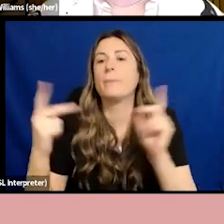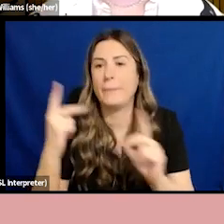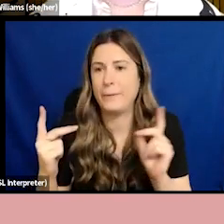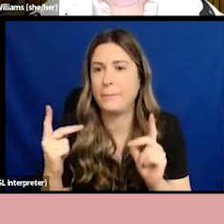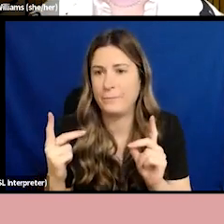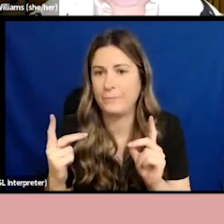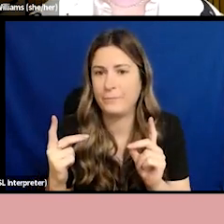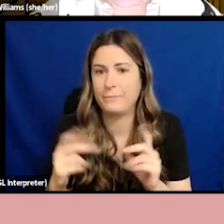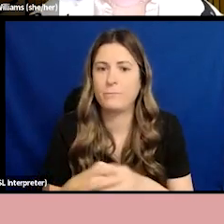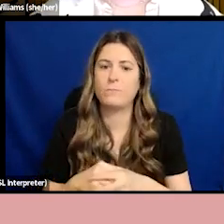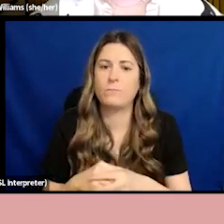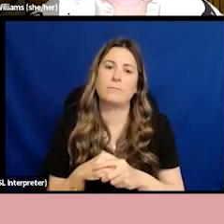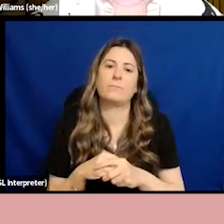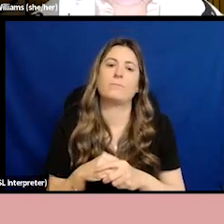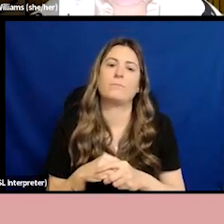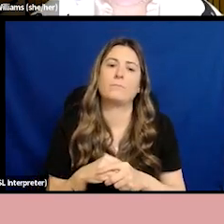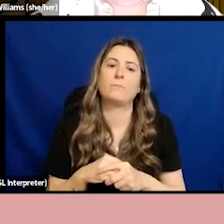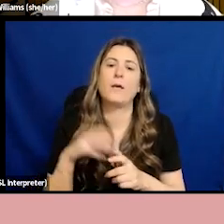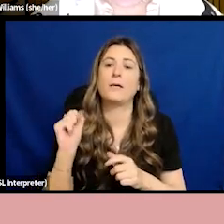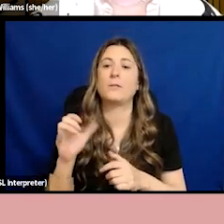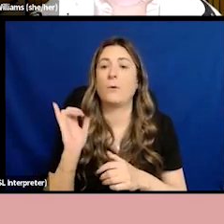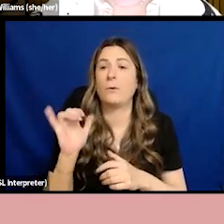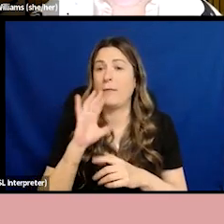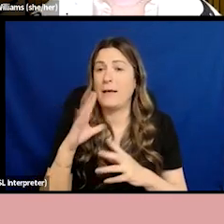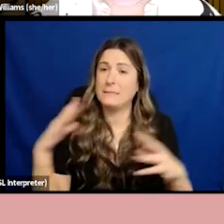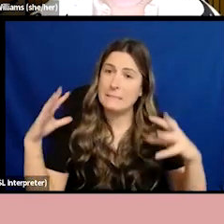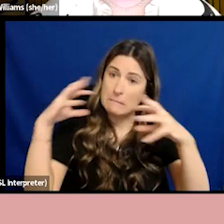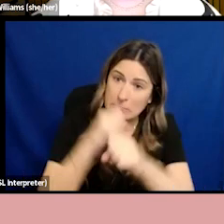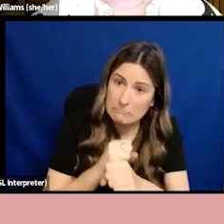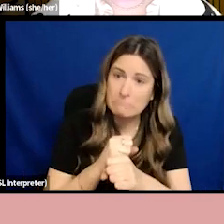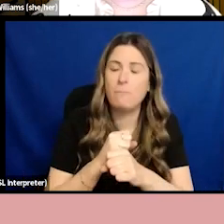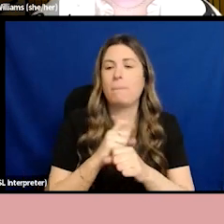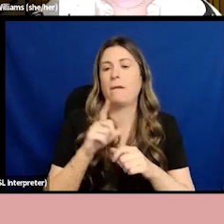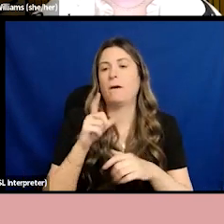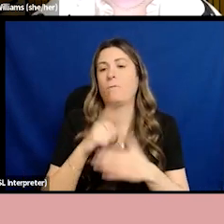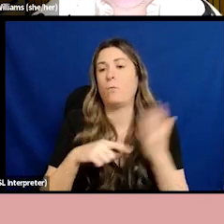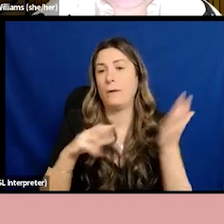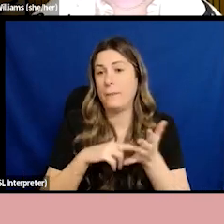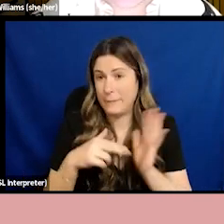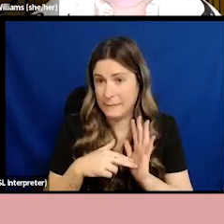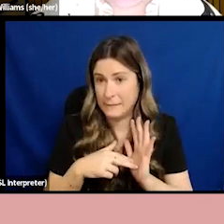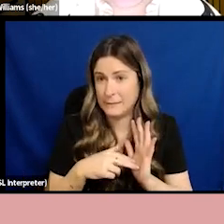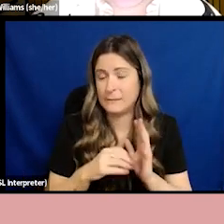So that is the whistle stop tour of allyship. And I think we also need to make sure that we're all on the same page about